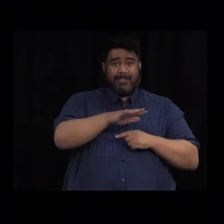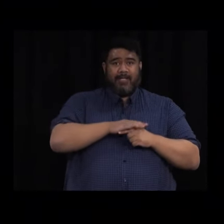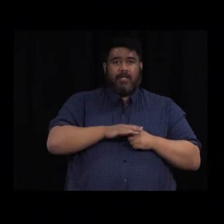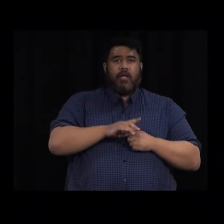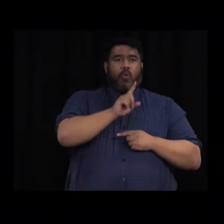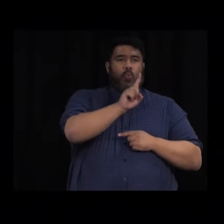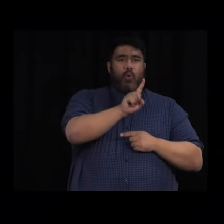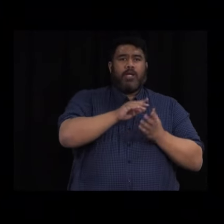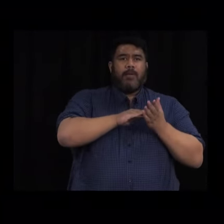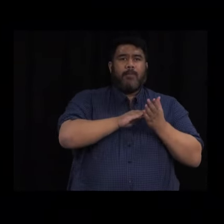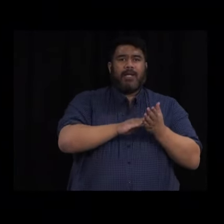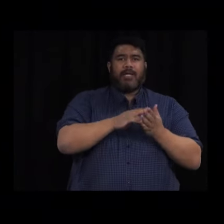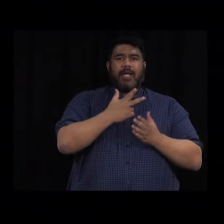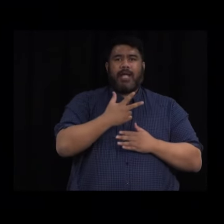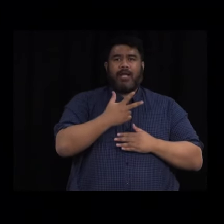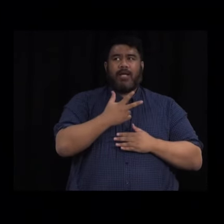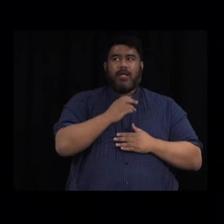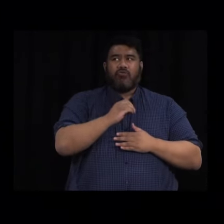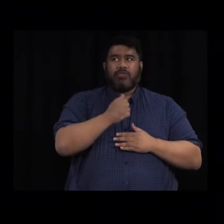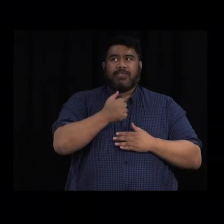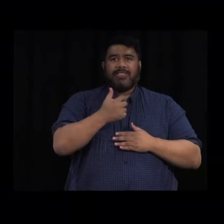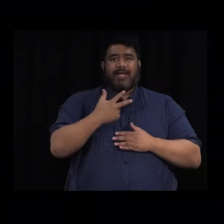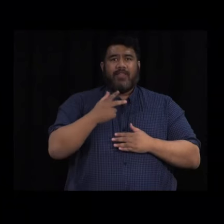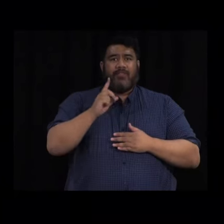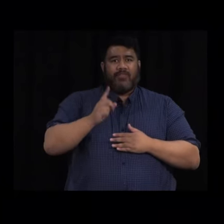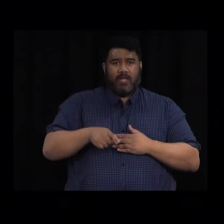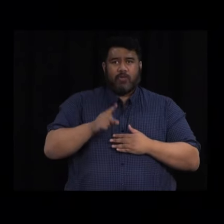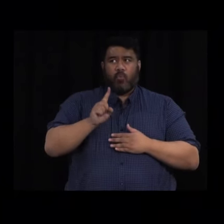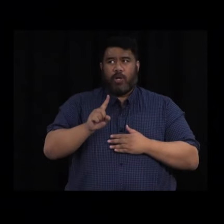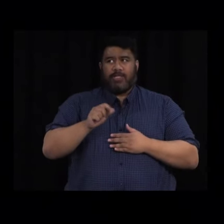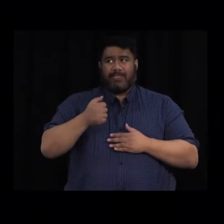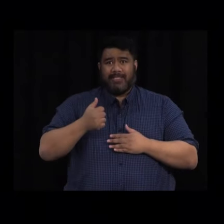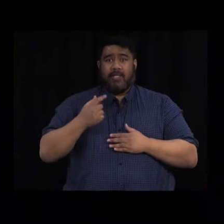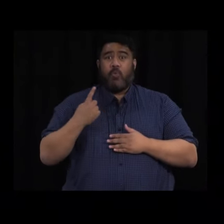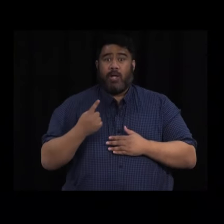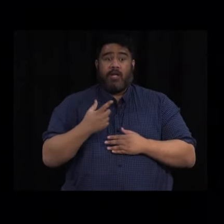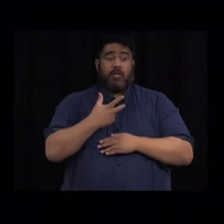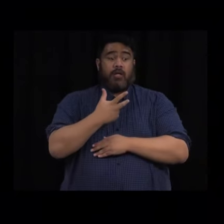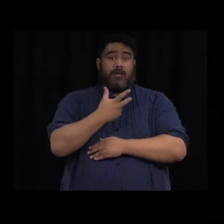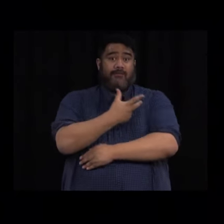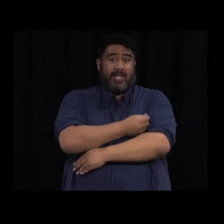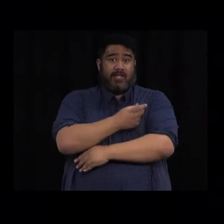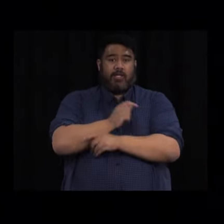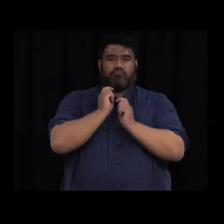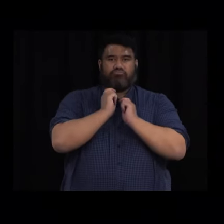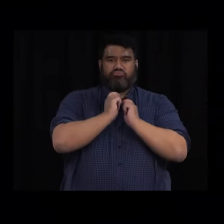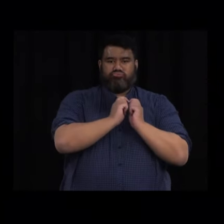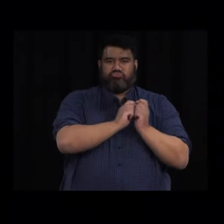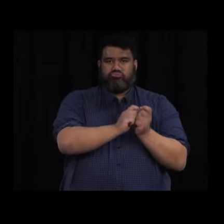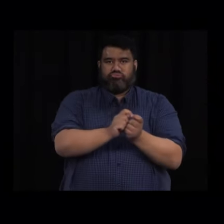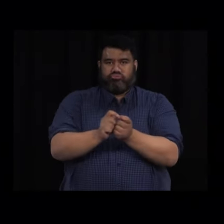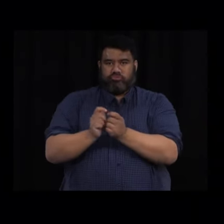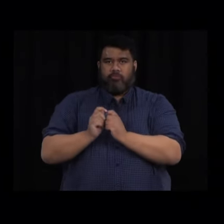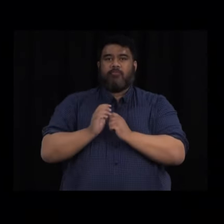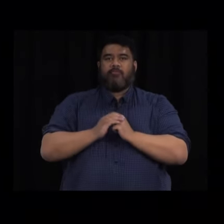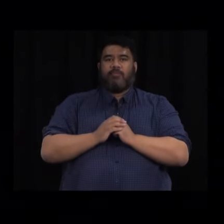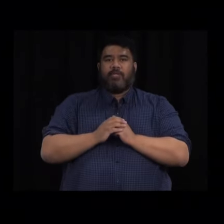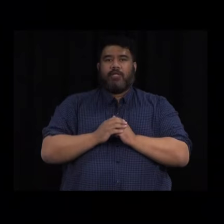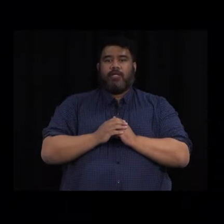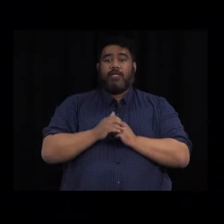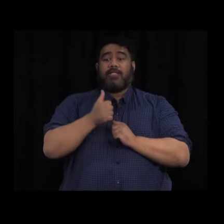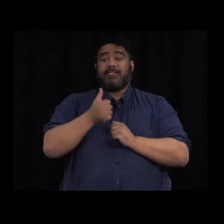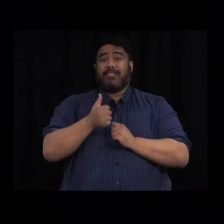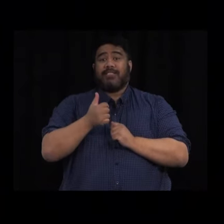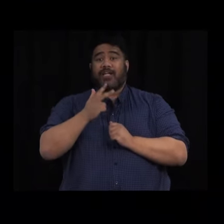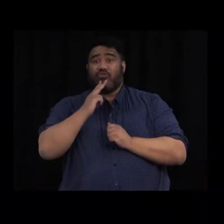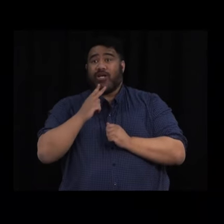of 1,868,161 doses have been administered. 682,000 people